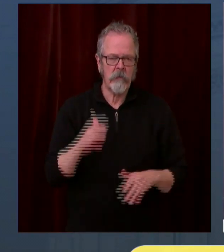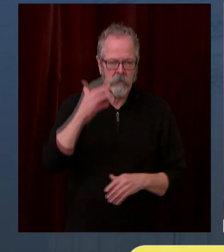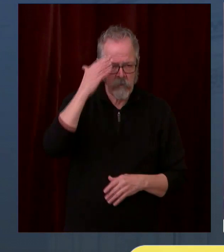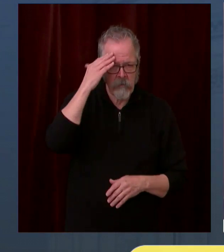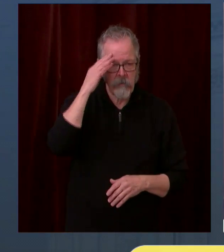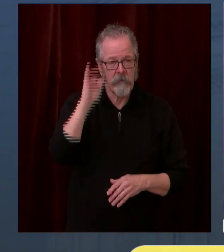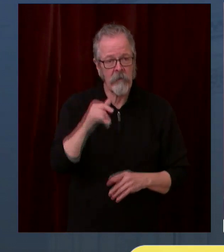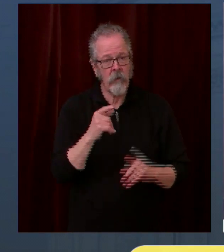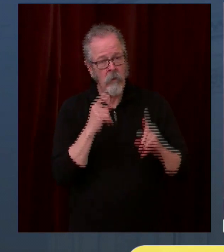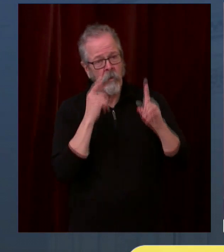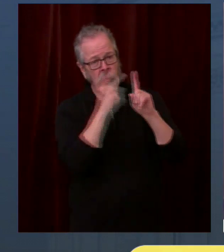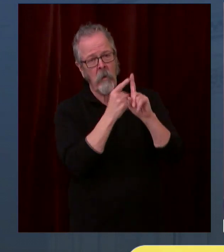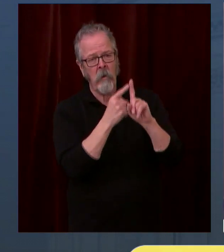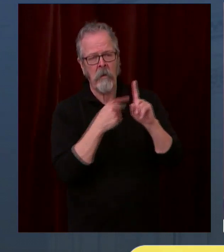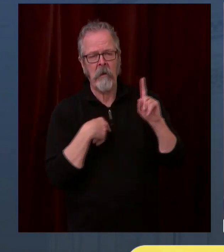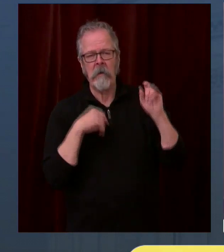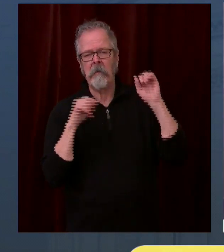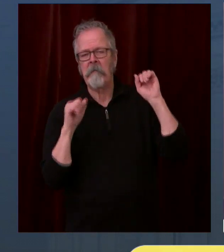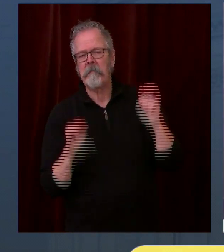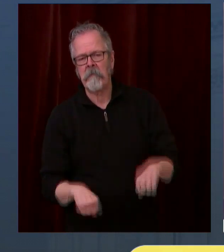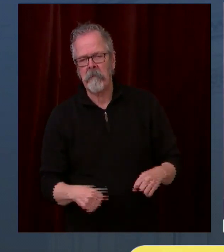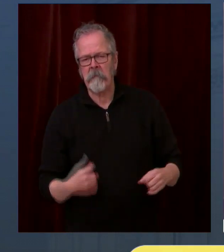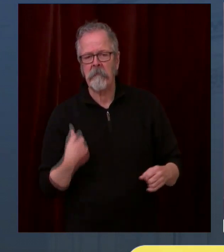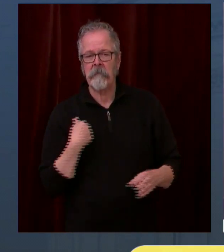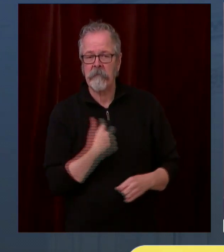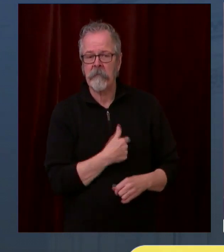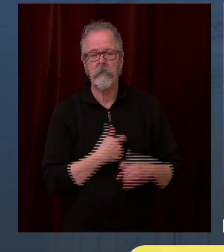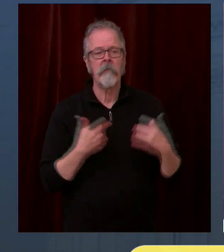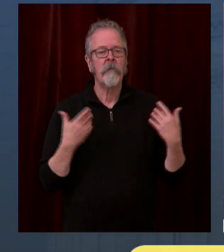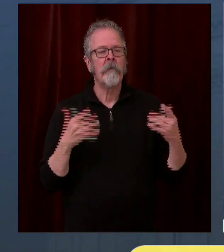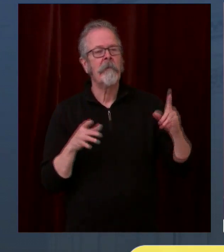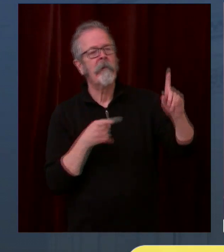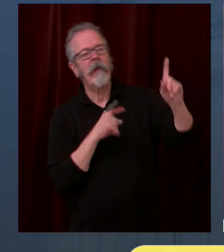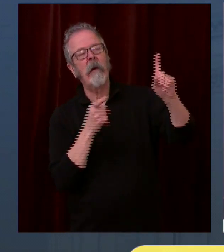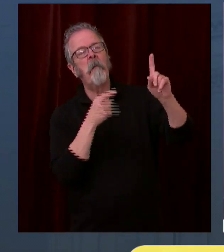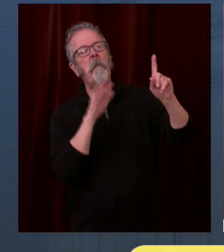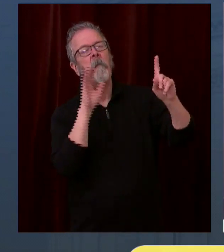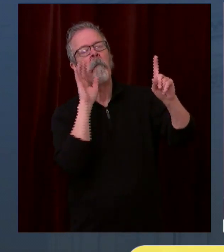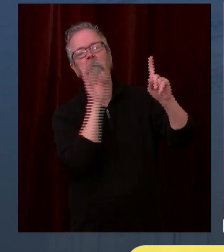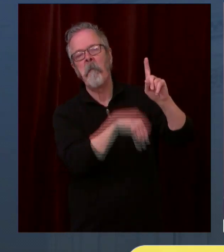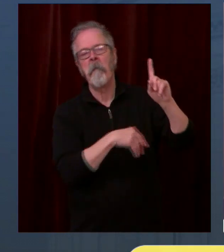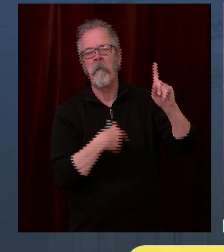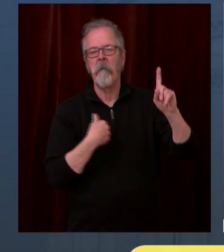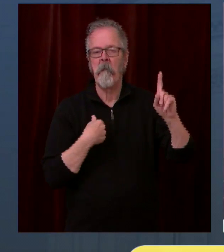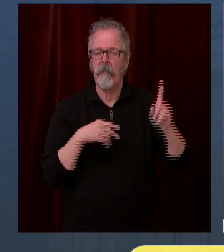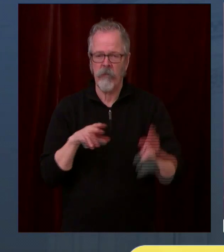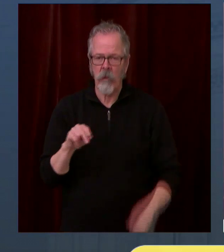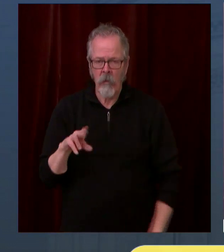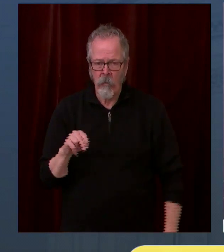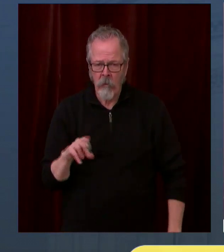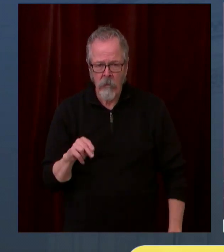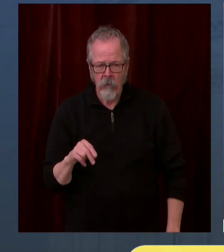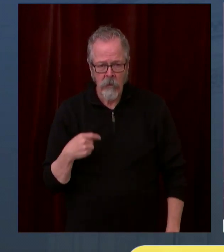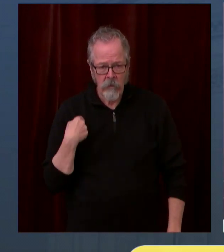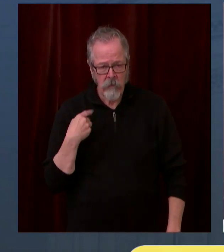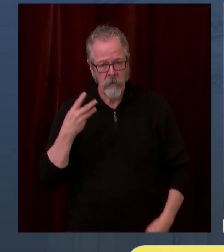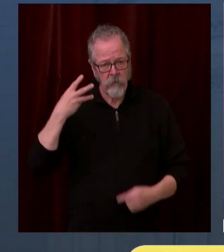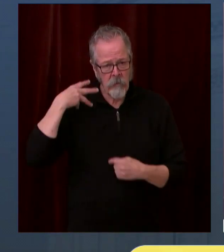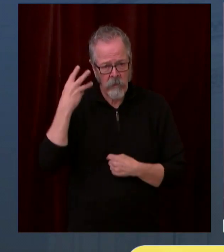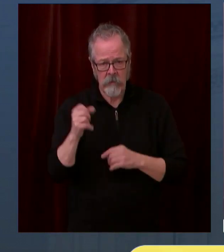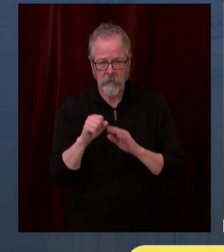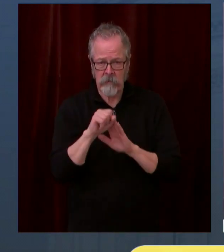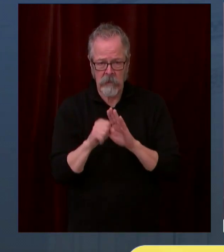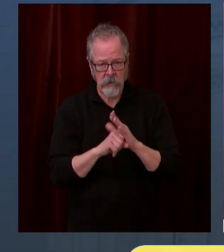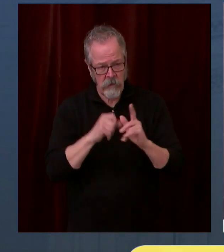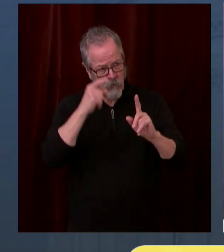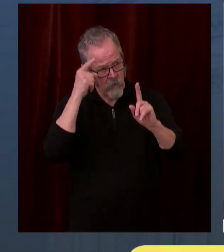vaccine flowing into our state into the arms of Washingtonians as quickly as possible. And with that, I'll turn it over